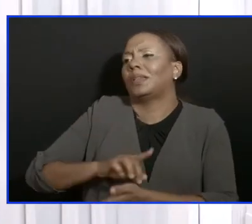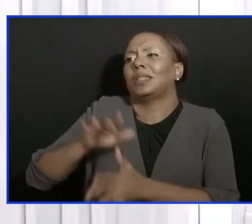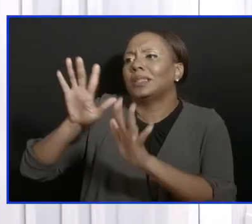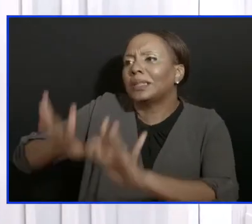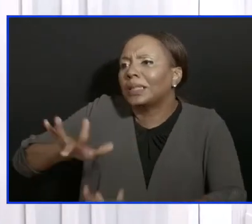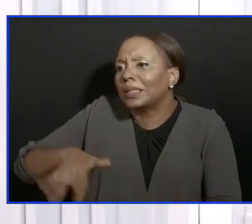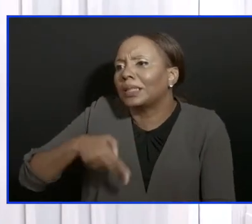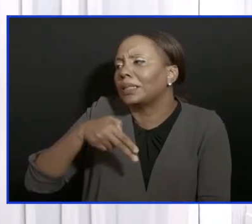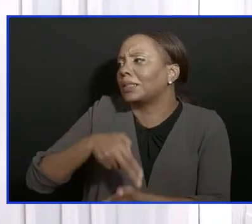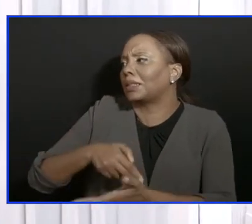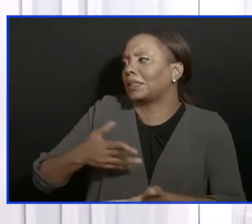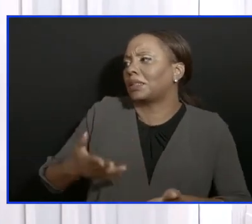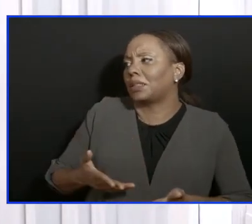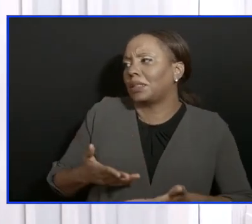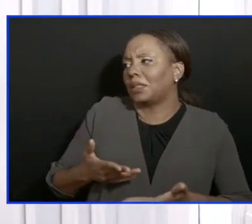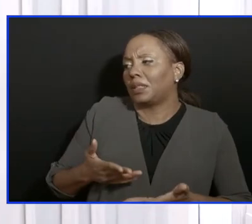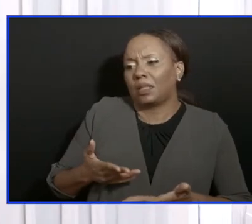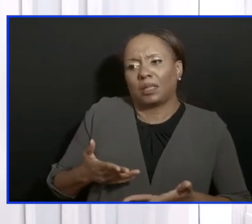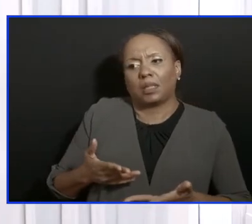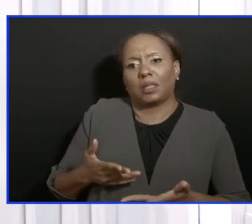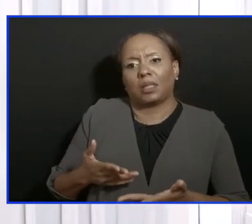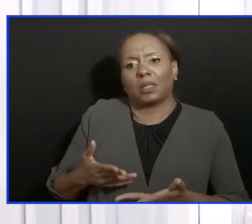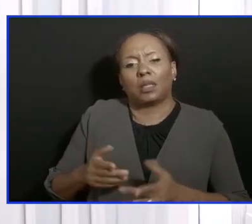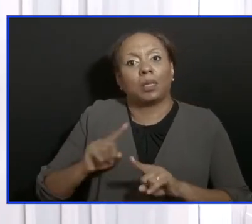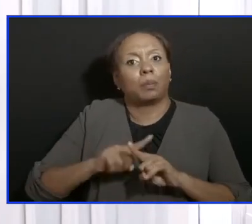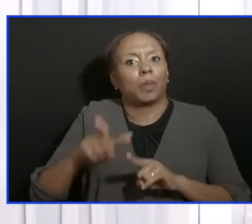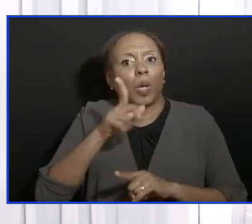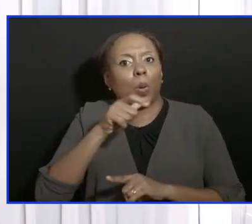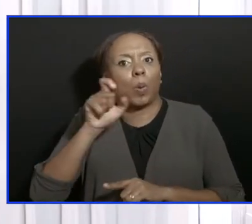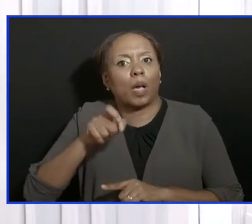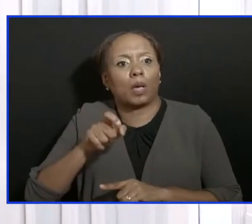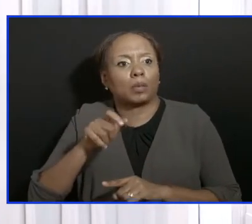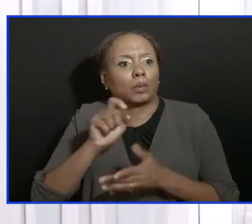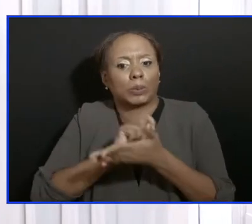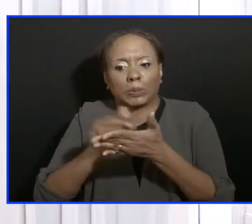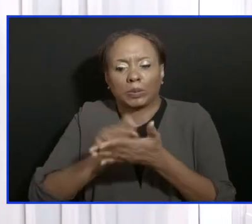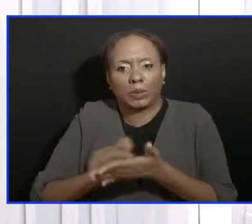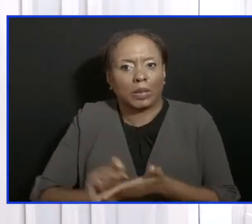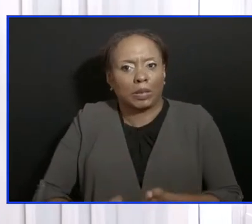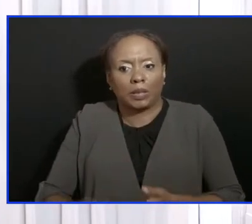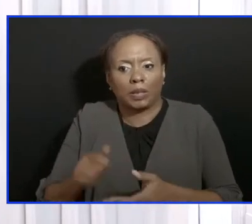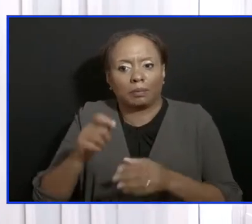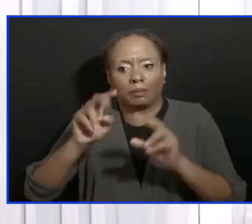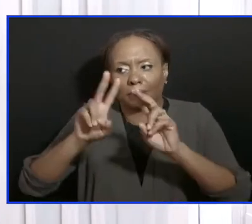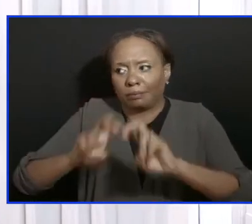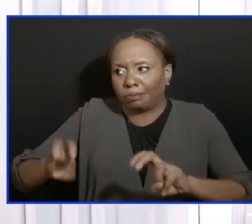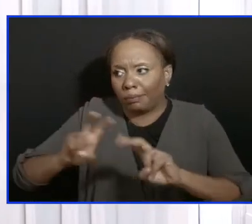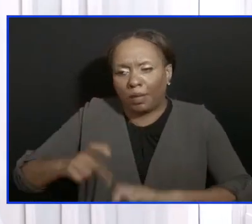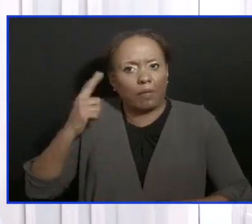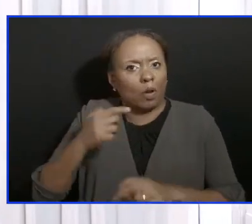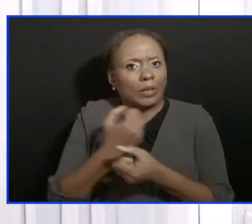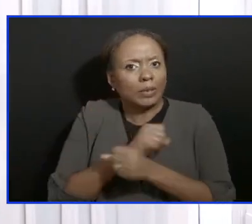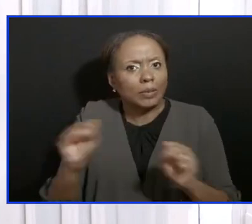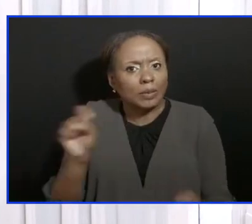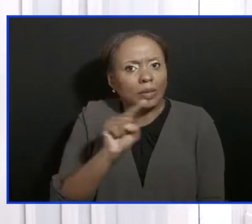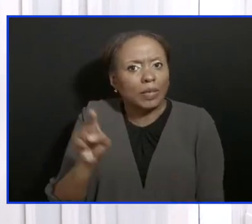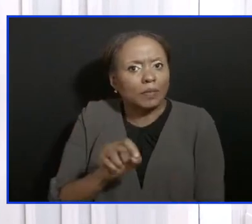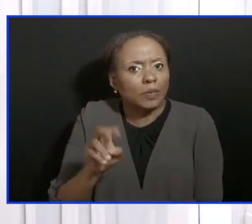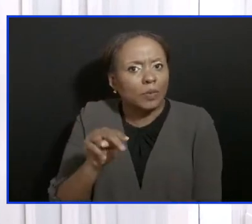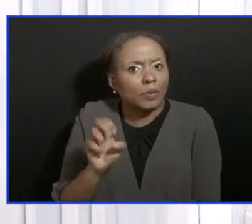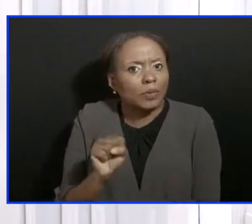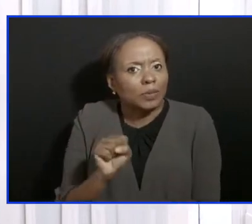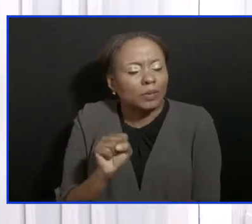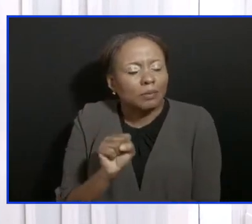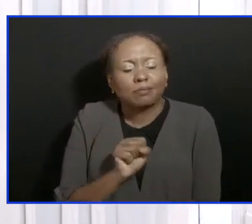write the assessments for the safe zones? It's the same doctors. It's the same people who are helping